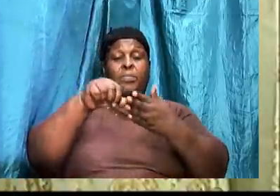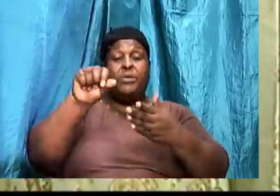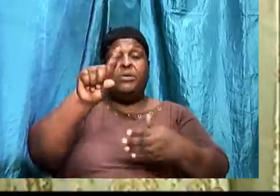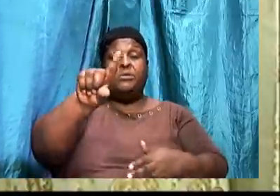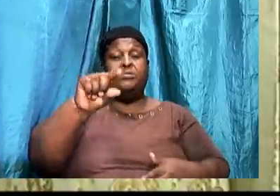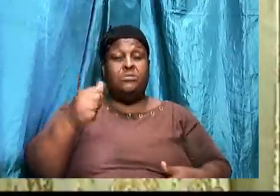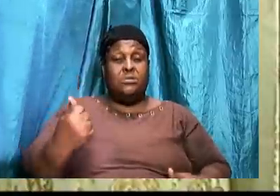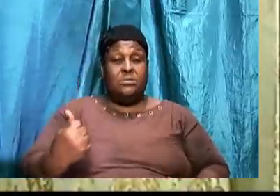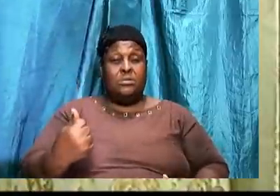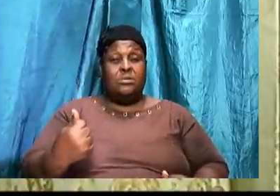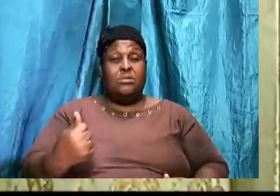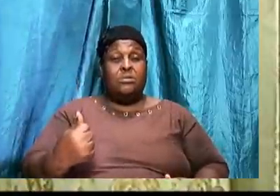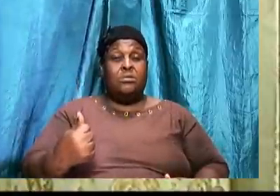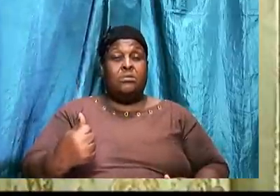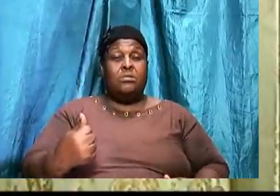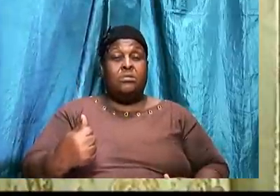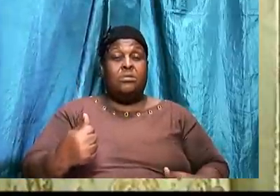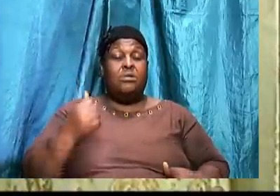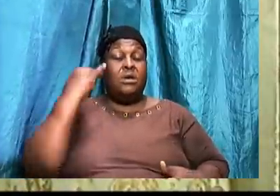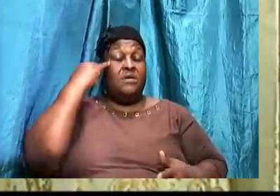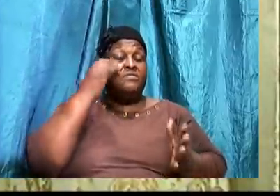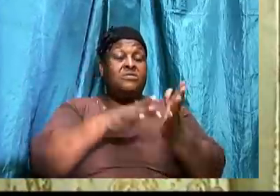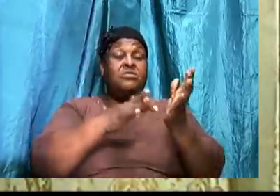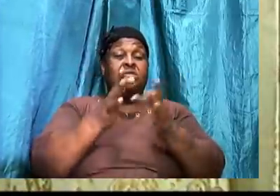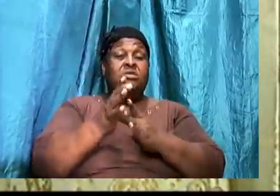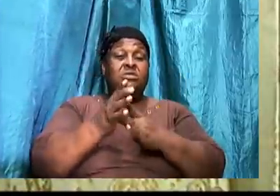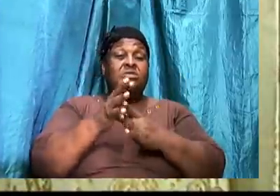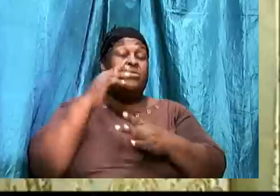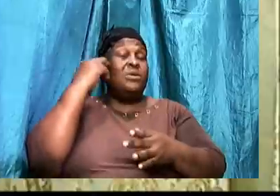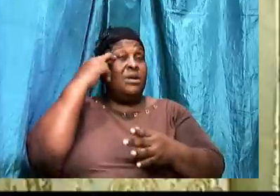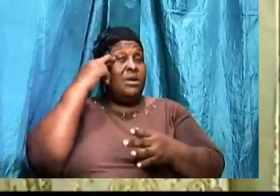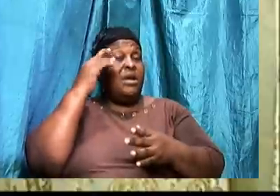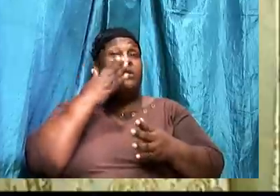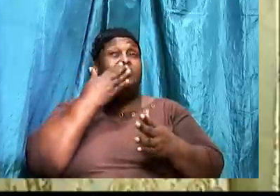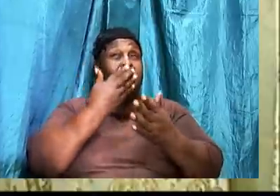also. Recognize the importance. Of tithing.